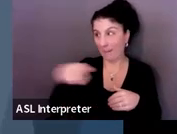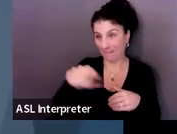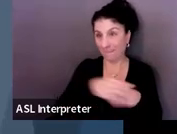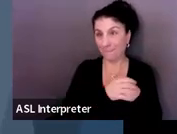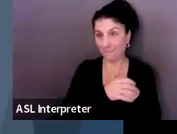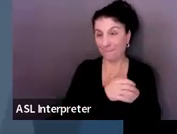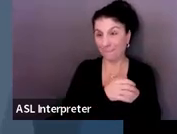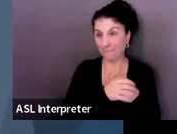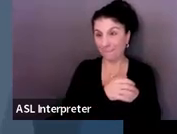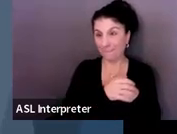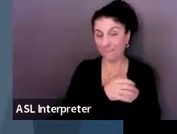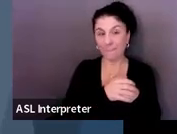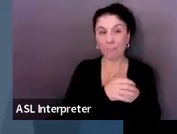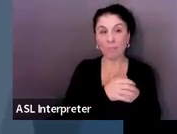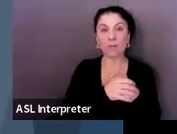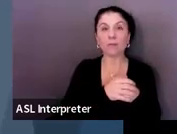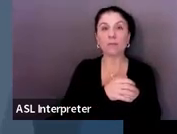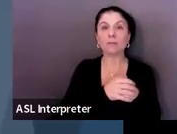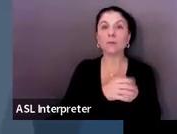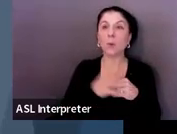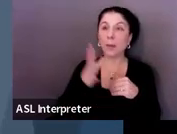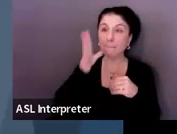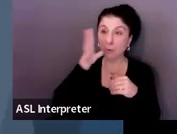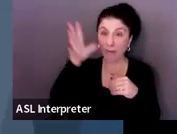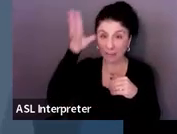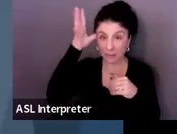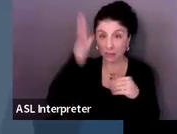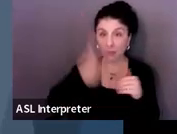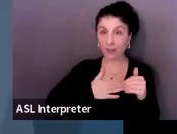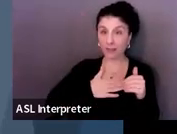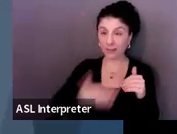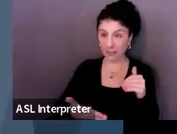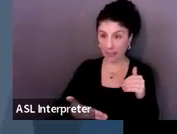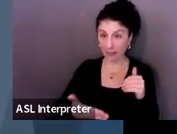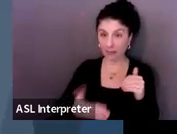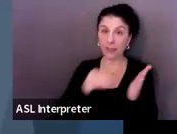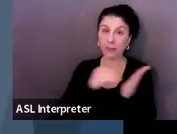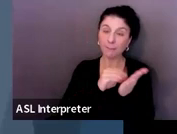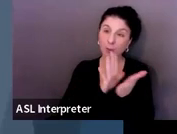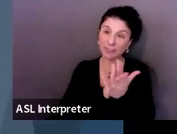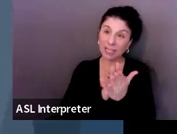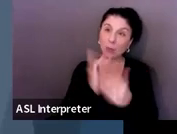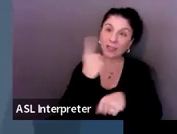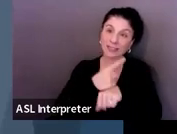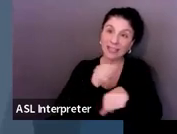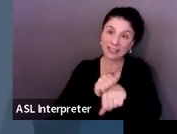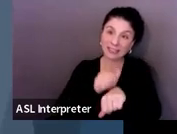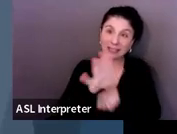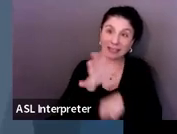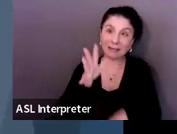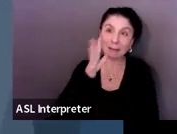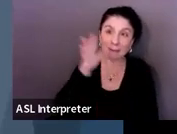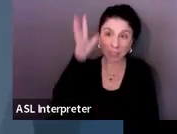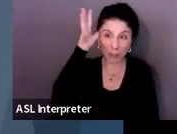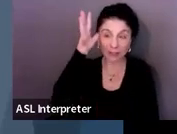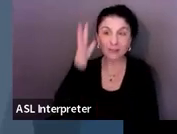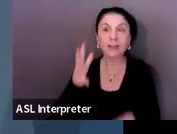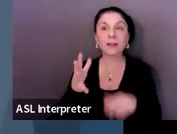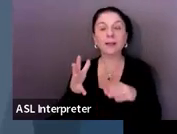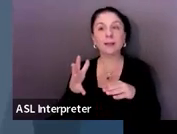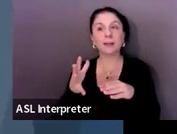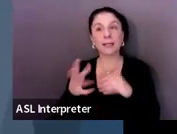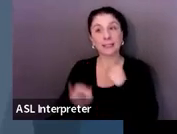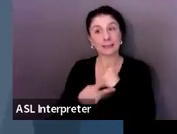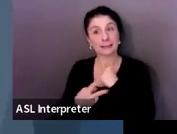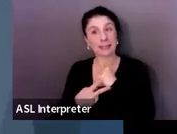consent form, right? You want to fill in the date that it was sent to the parents so that and keep a copy of it so that if you